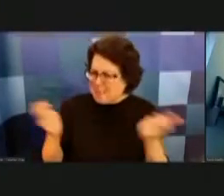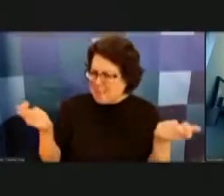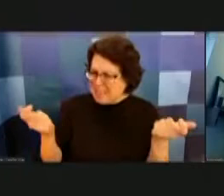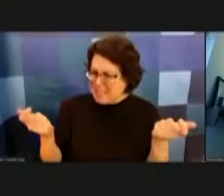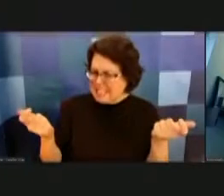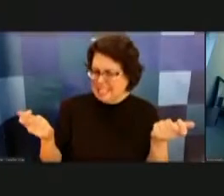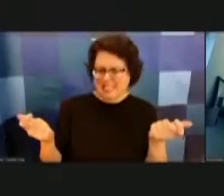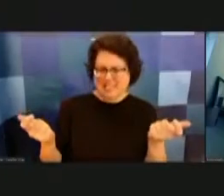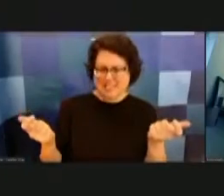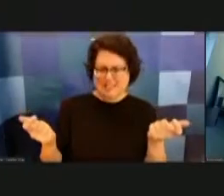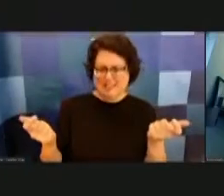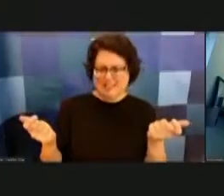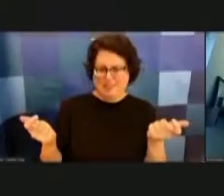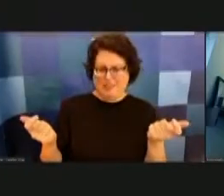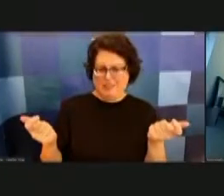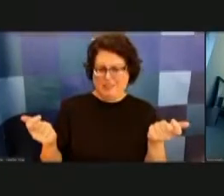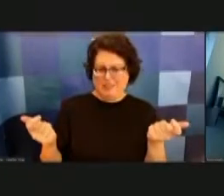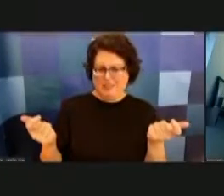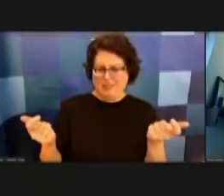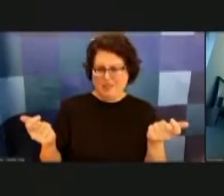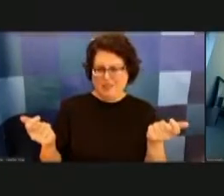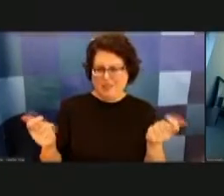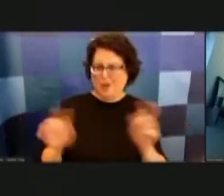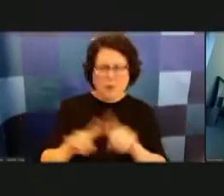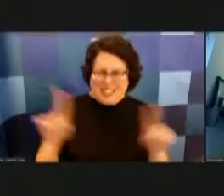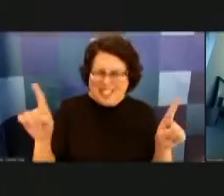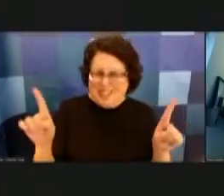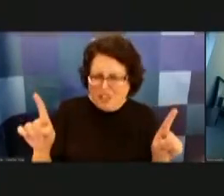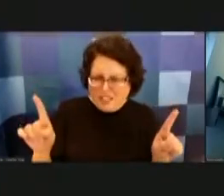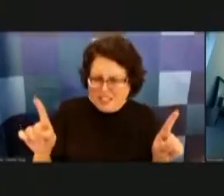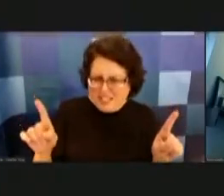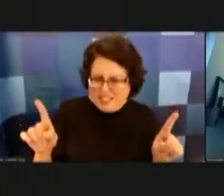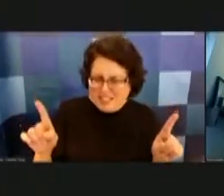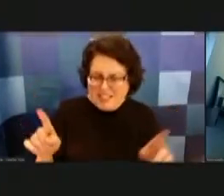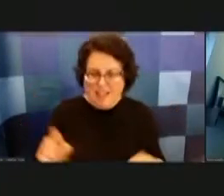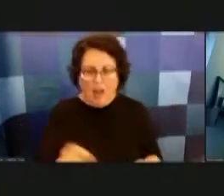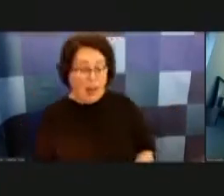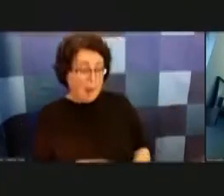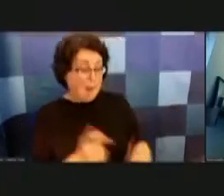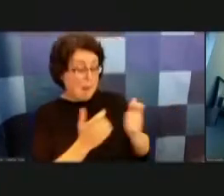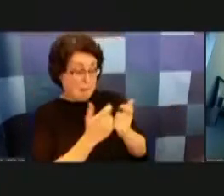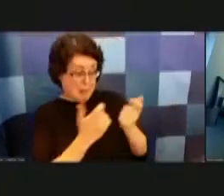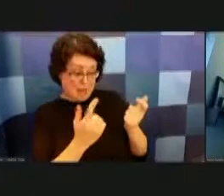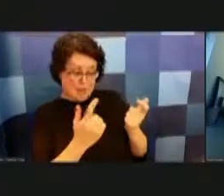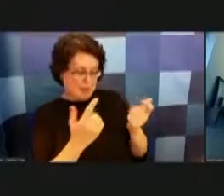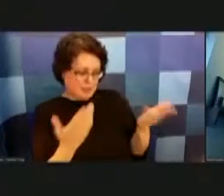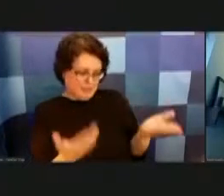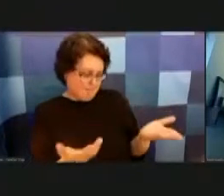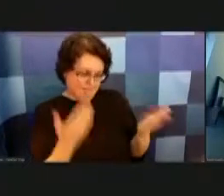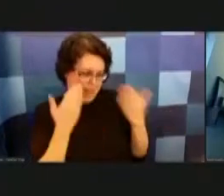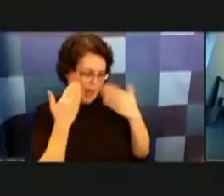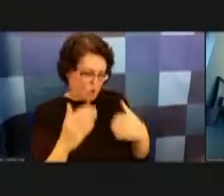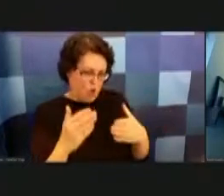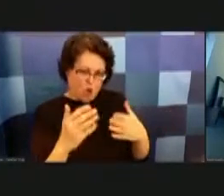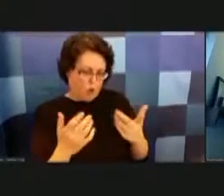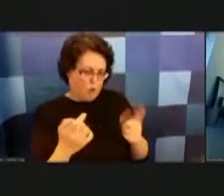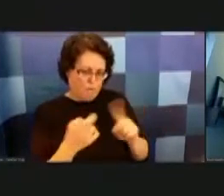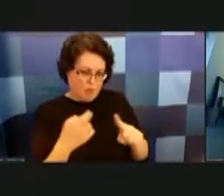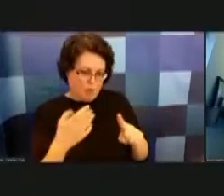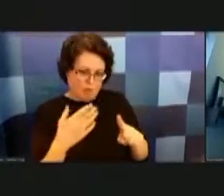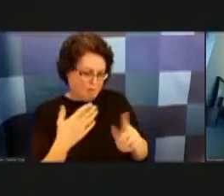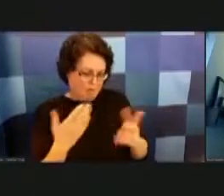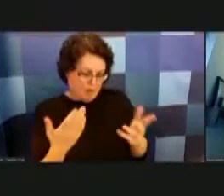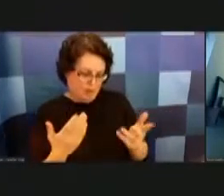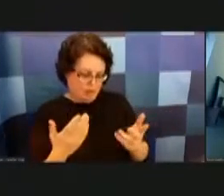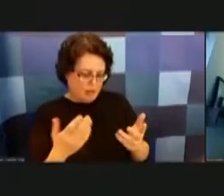you know what's the what are the differences here with um the the big ones and i don't know this off the top of my head but your your big ones are going to be the parking